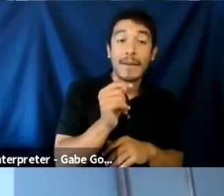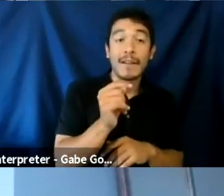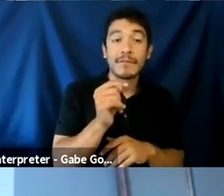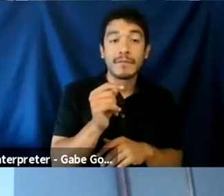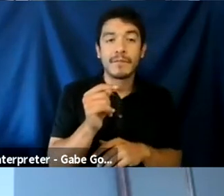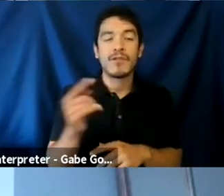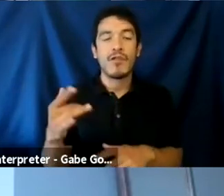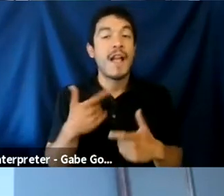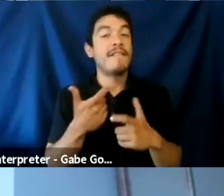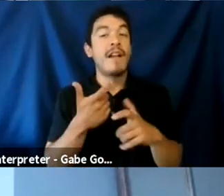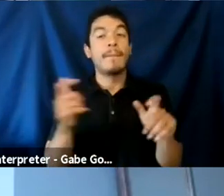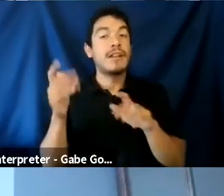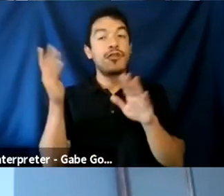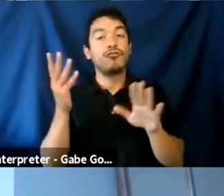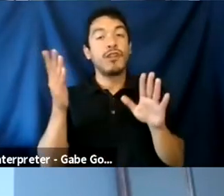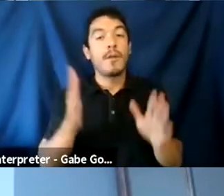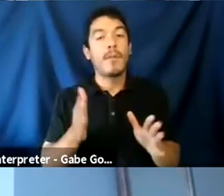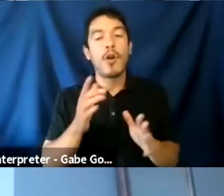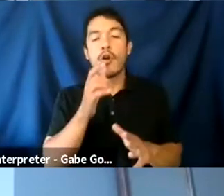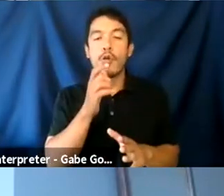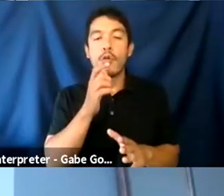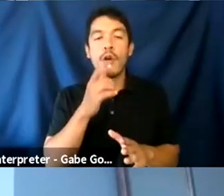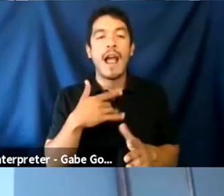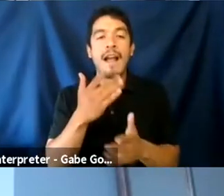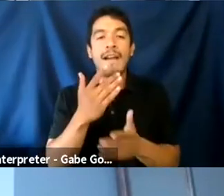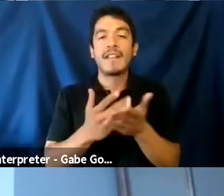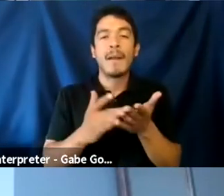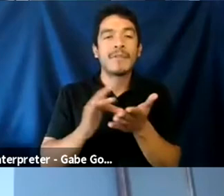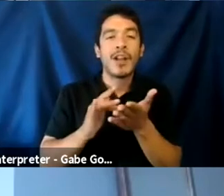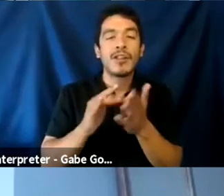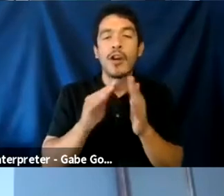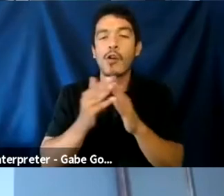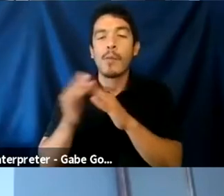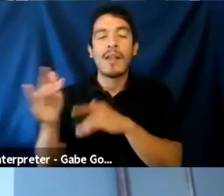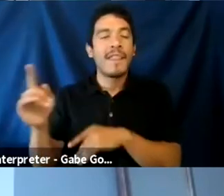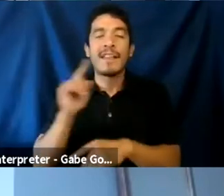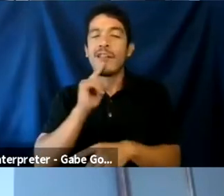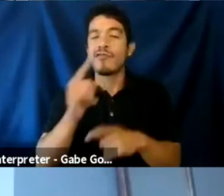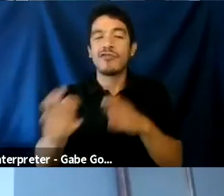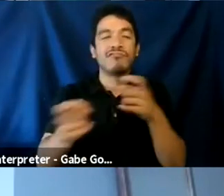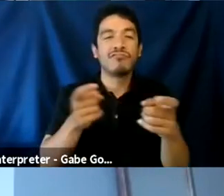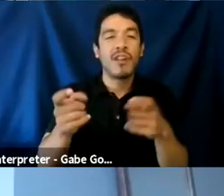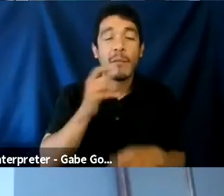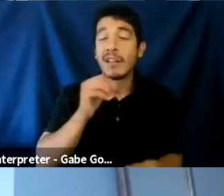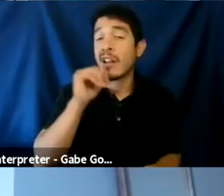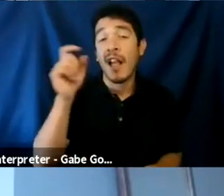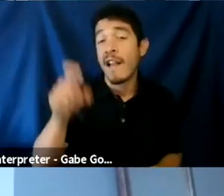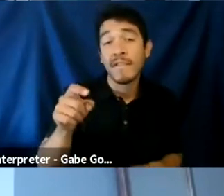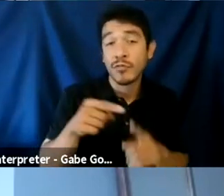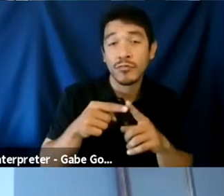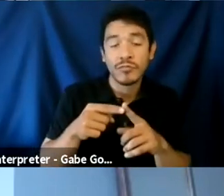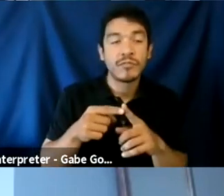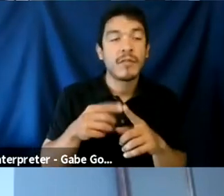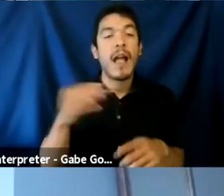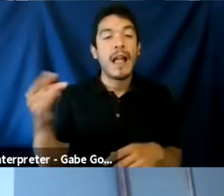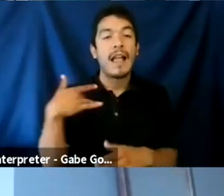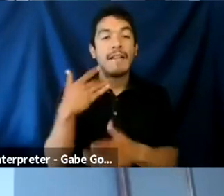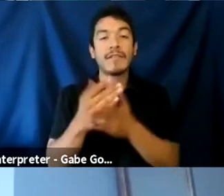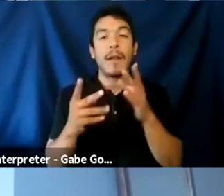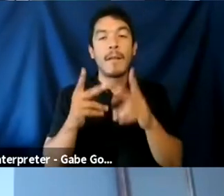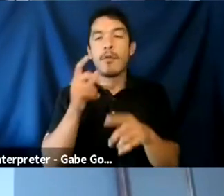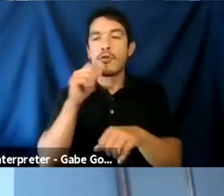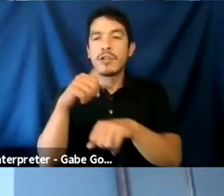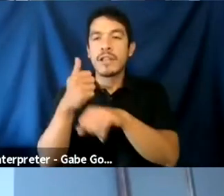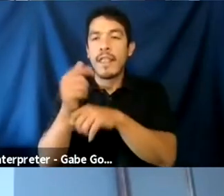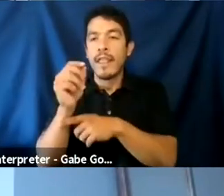big streamers who have somewhat toxic communities that they haven't really reined in because they haven't had to. Um, and then you have those people sort of setting the